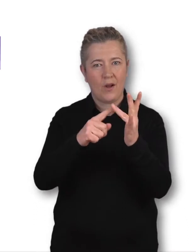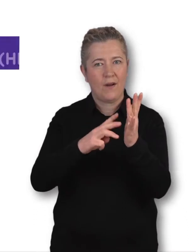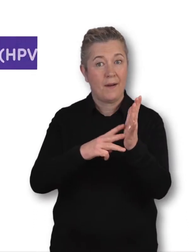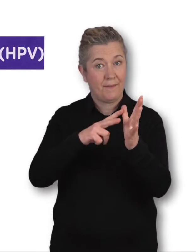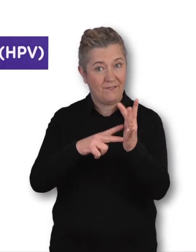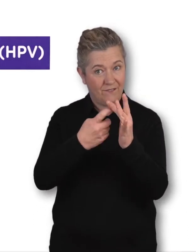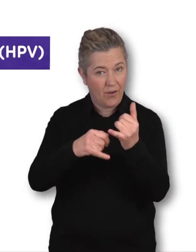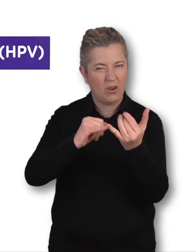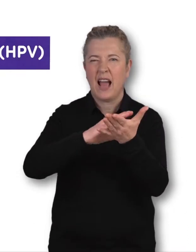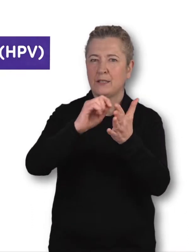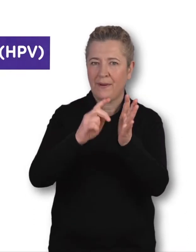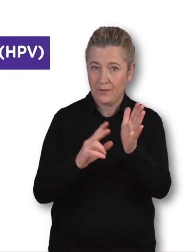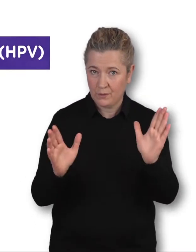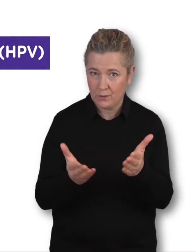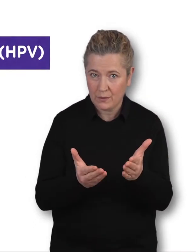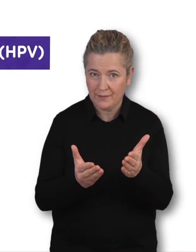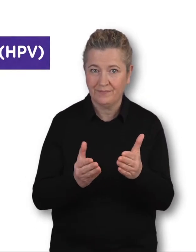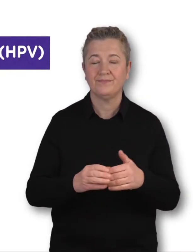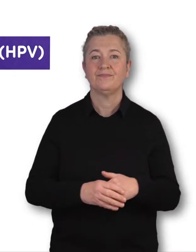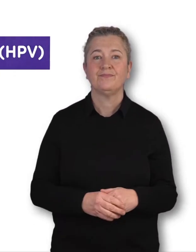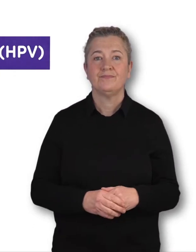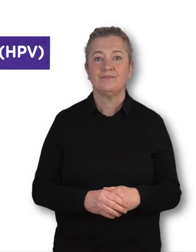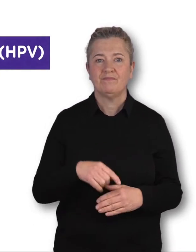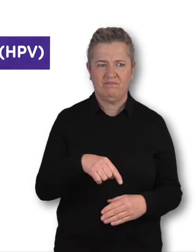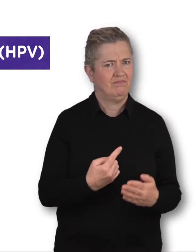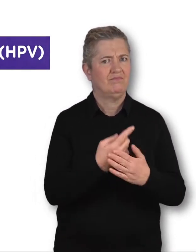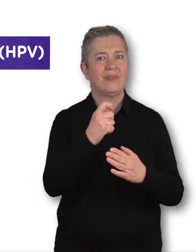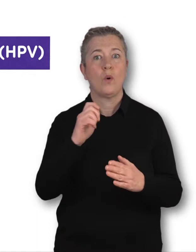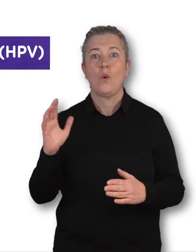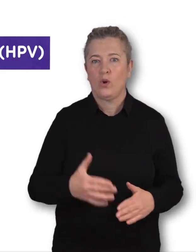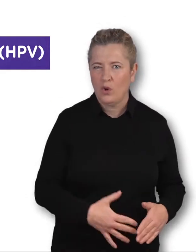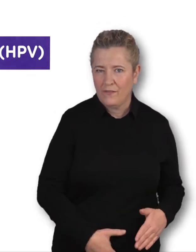the human papillomavirus, can be detected with a cervical screening test.